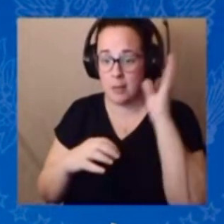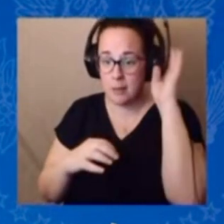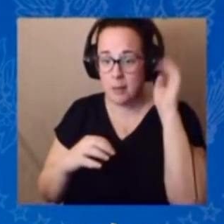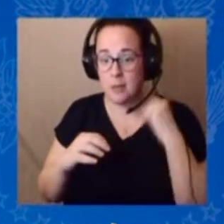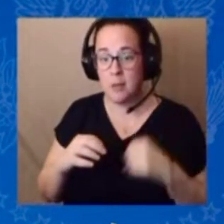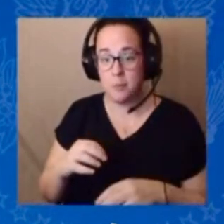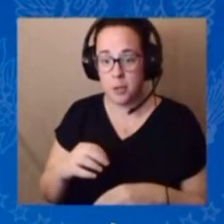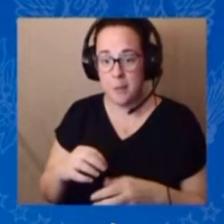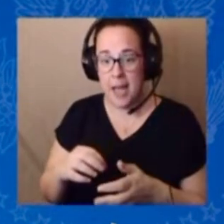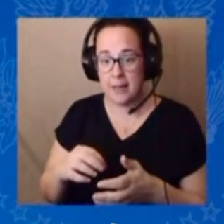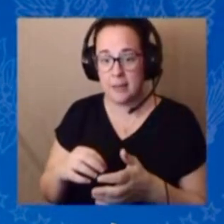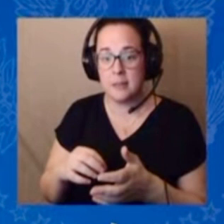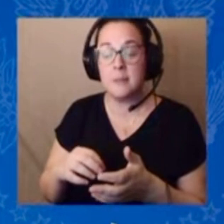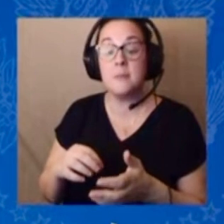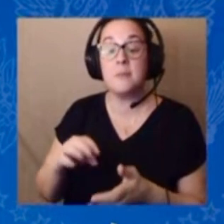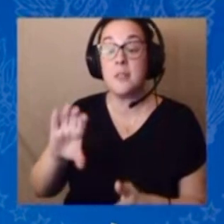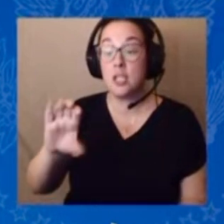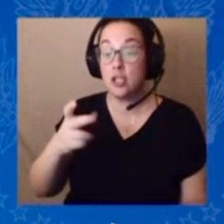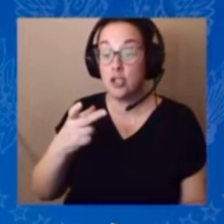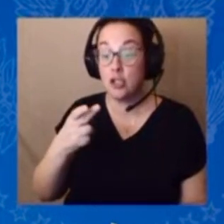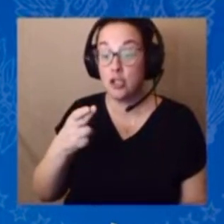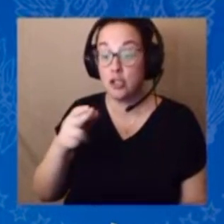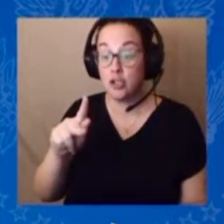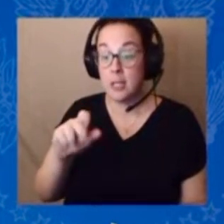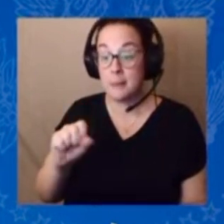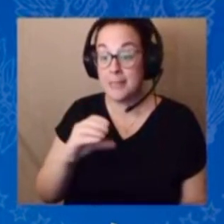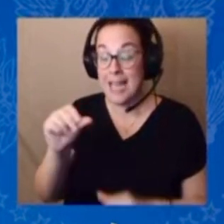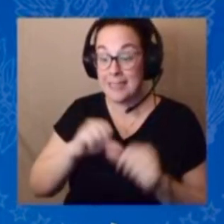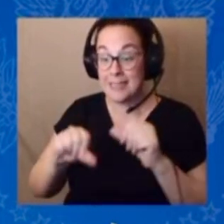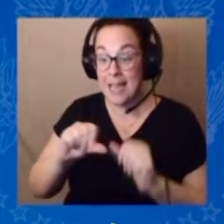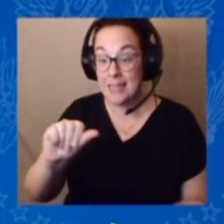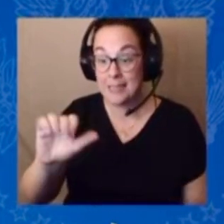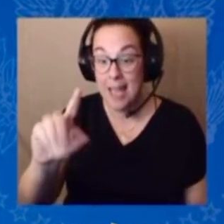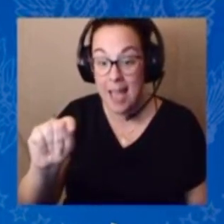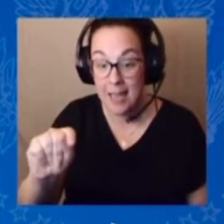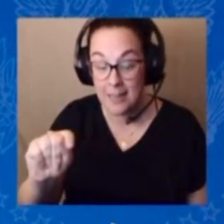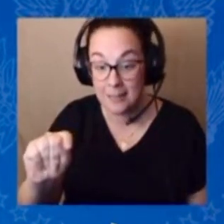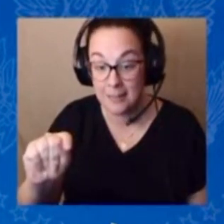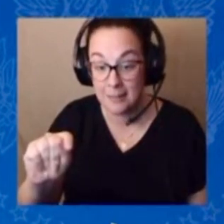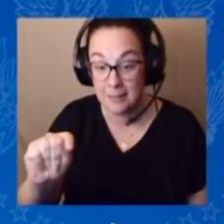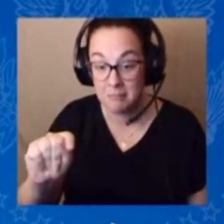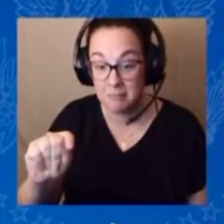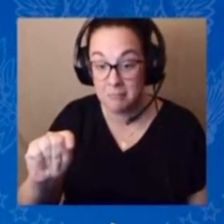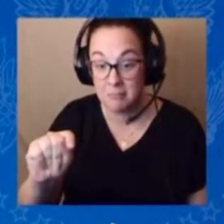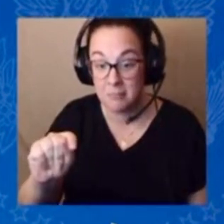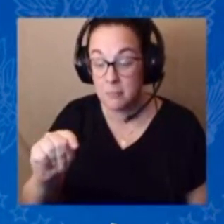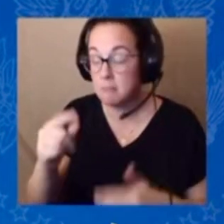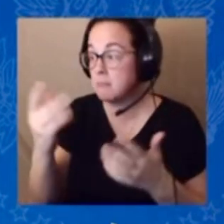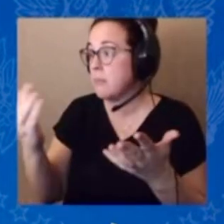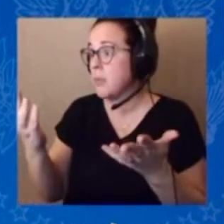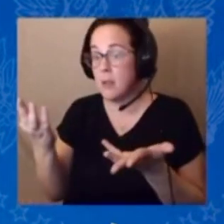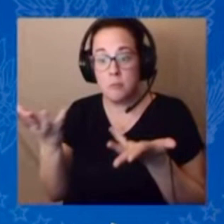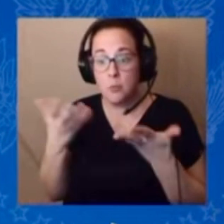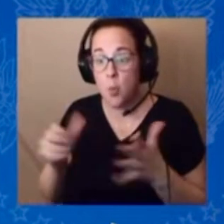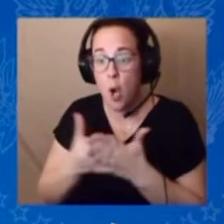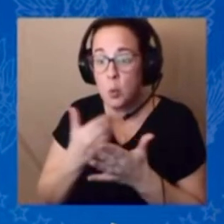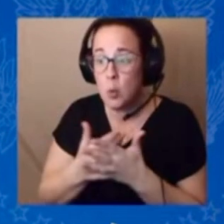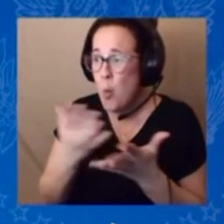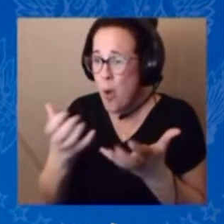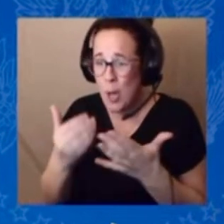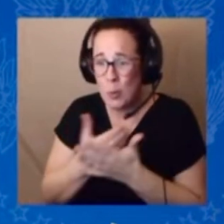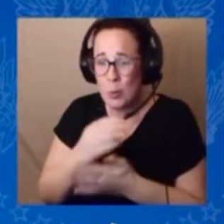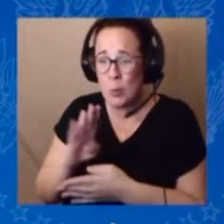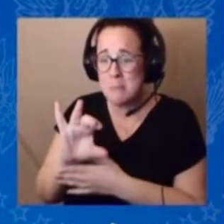stripping our investments for the next generation of science and technology, from biomanufacturing to quantum computing. Take away,